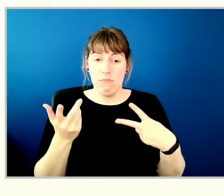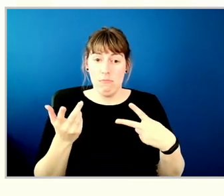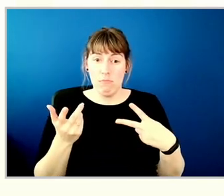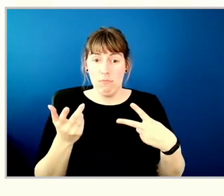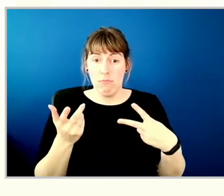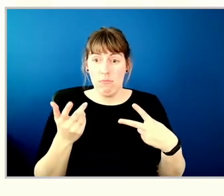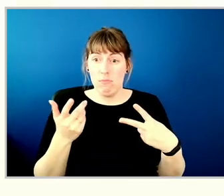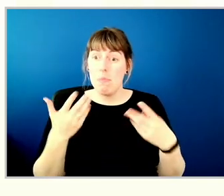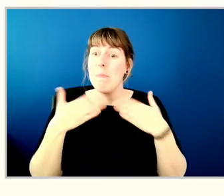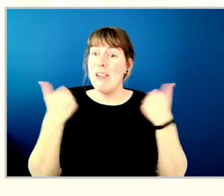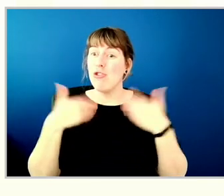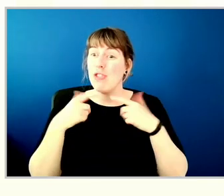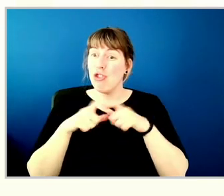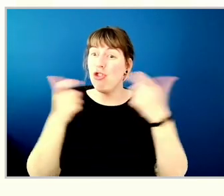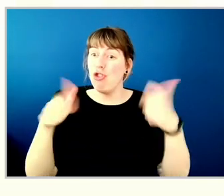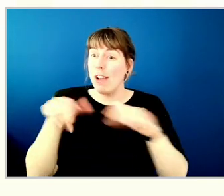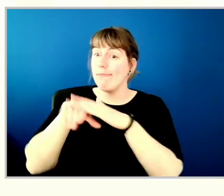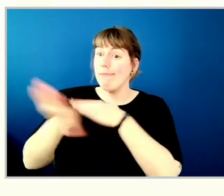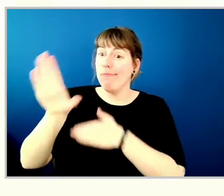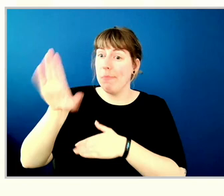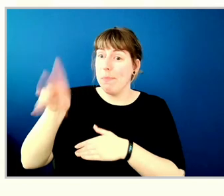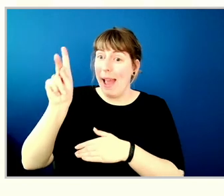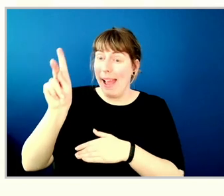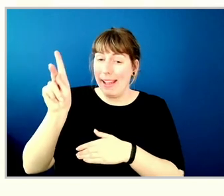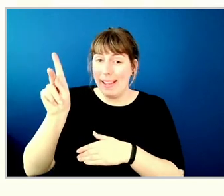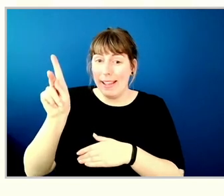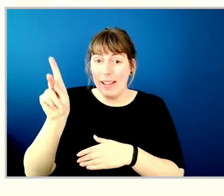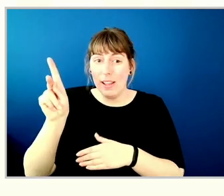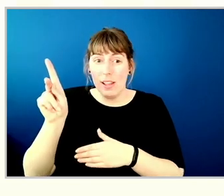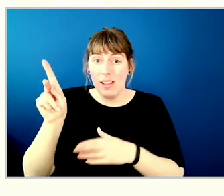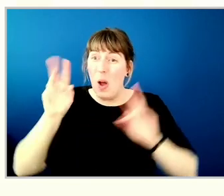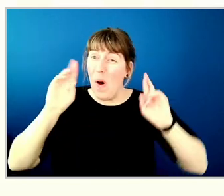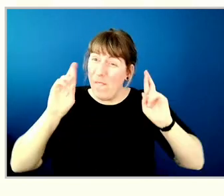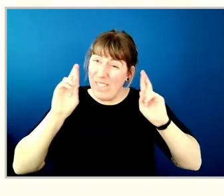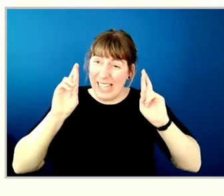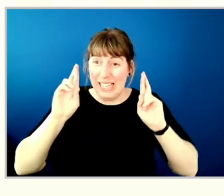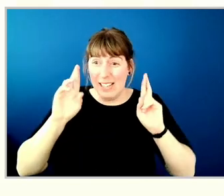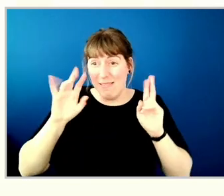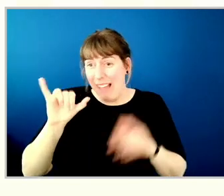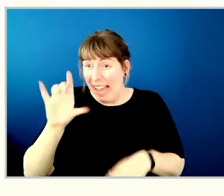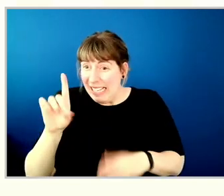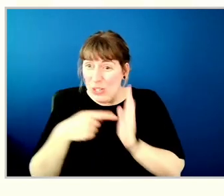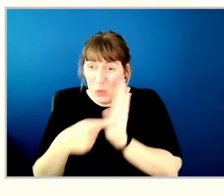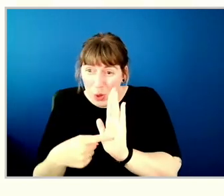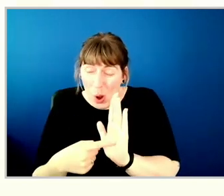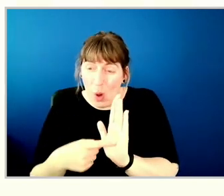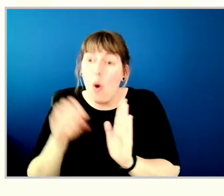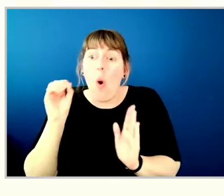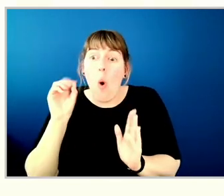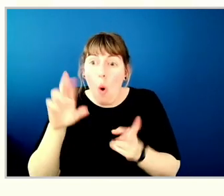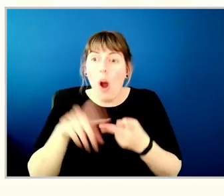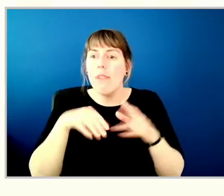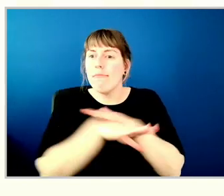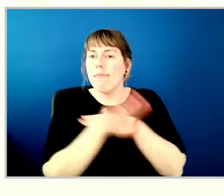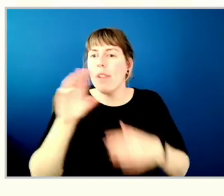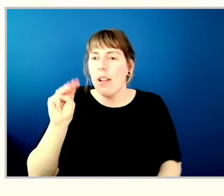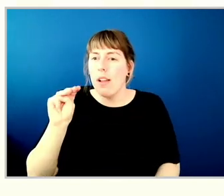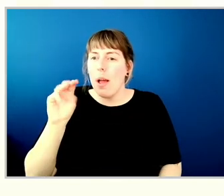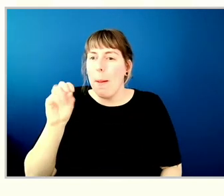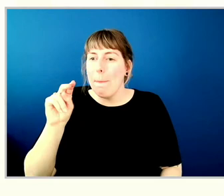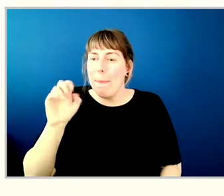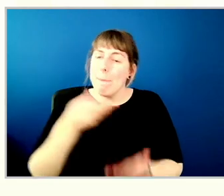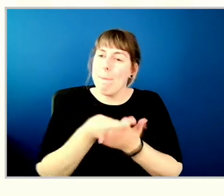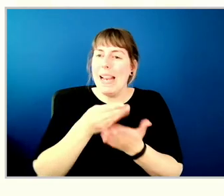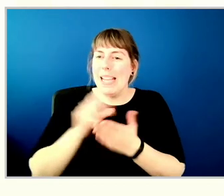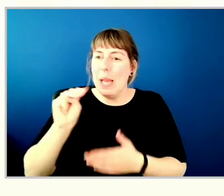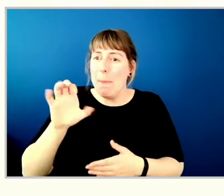ministry check to the bank and hopefully have ID at the time, or to Moneymark and give away half the check and